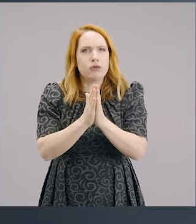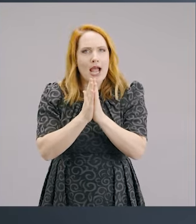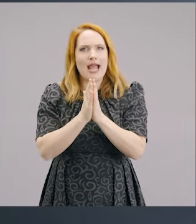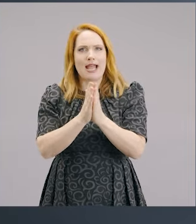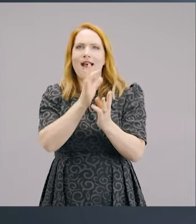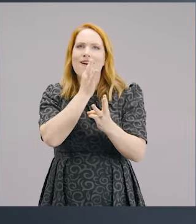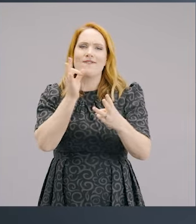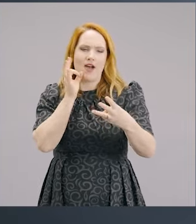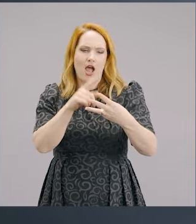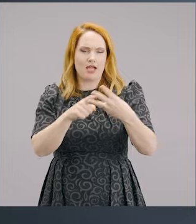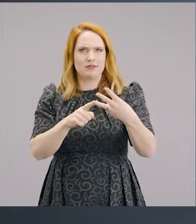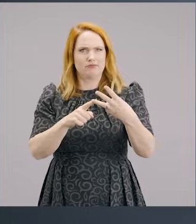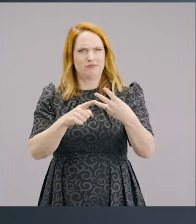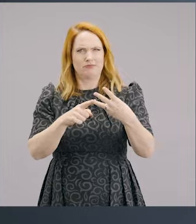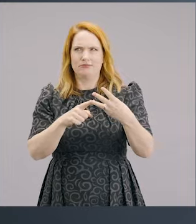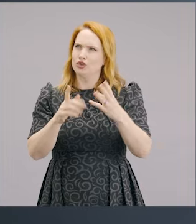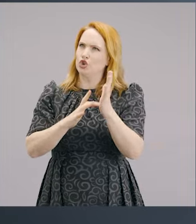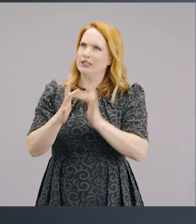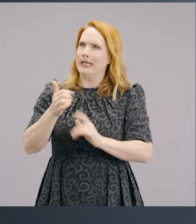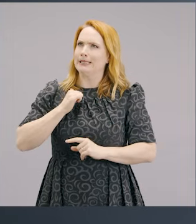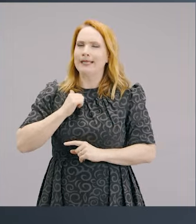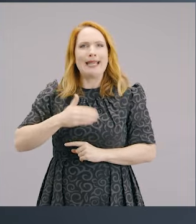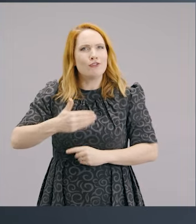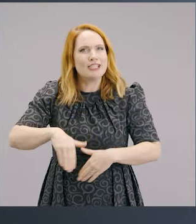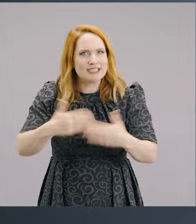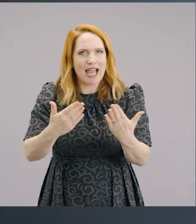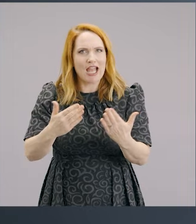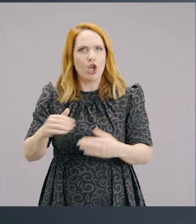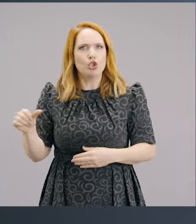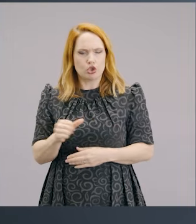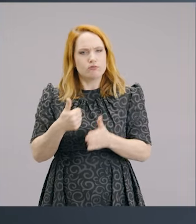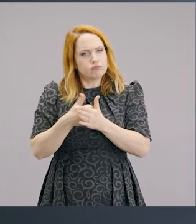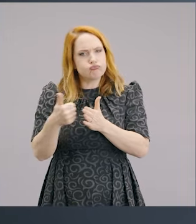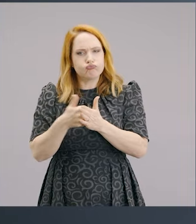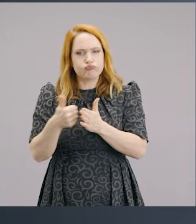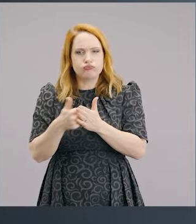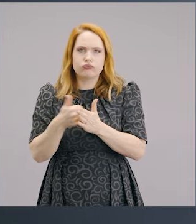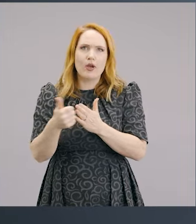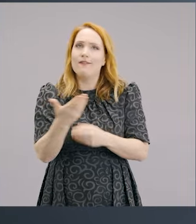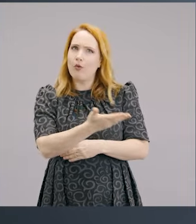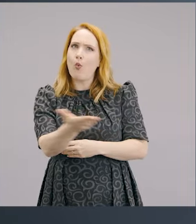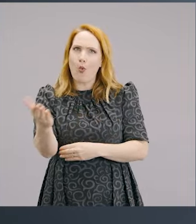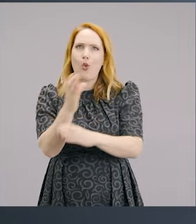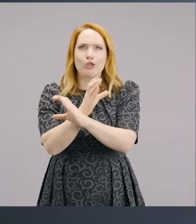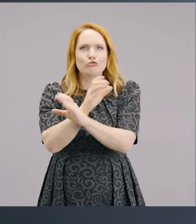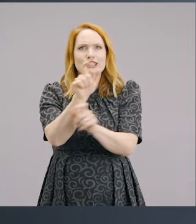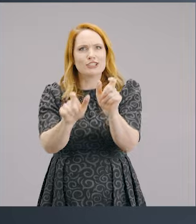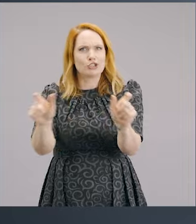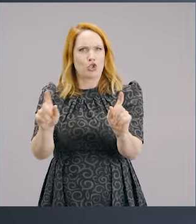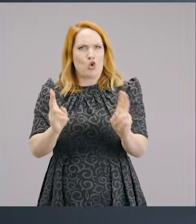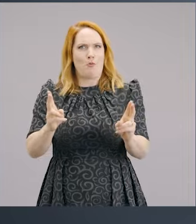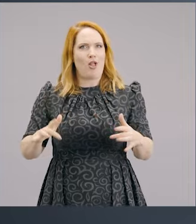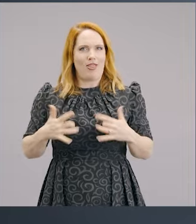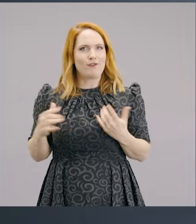and when you fast, because He expects that to be just a common, everyday expectation for every